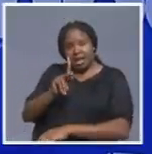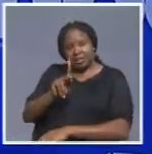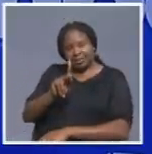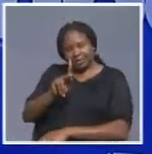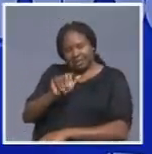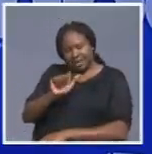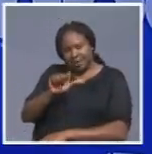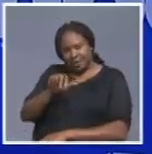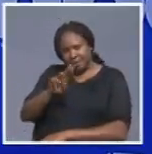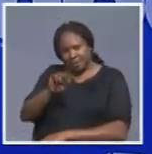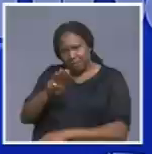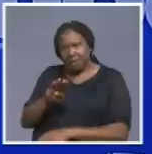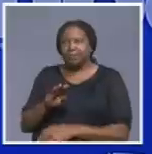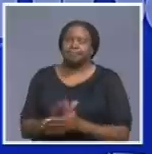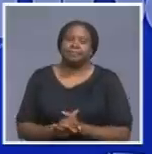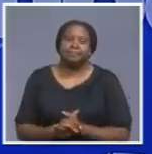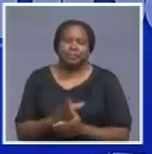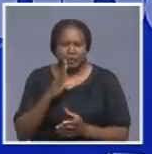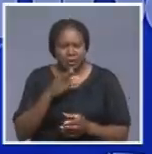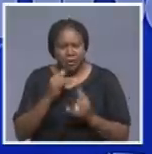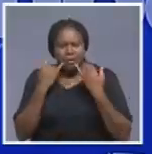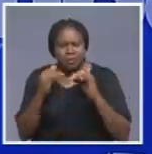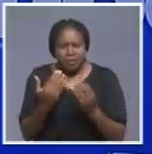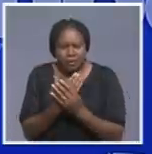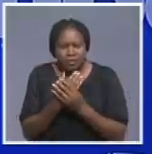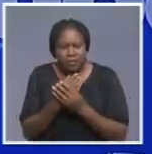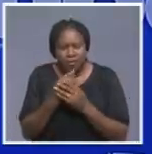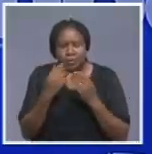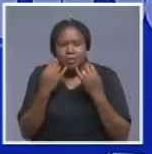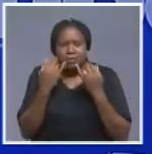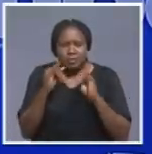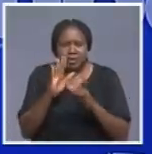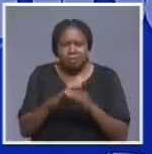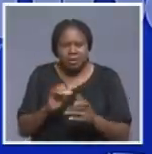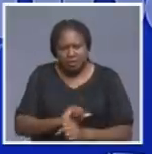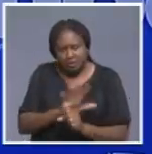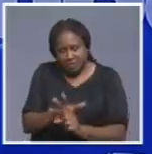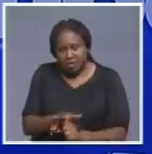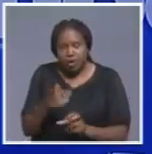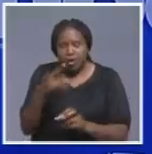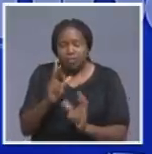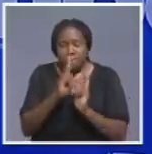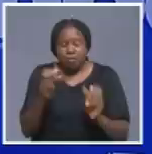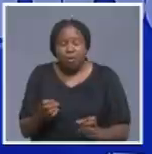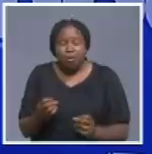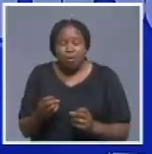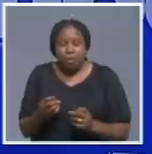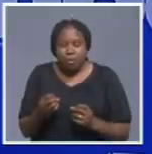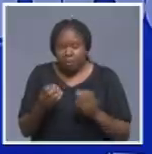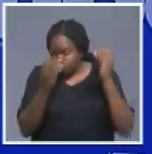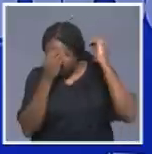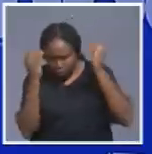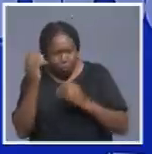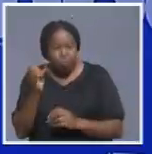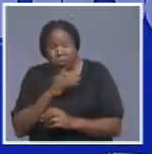briefing us on COVID-19, the two new cases that were confirmed in Namibia, and that there's no reason for Namibians to be alarmed